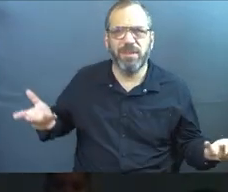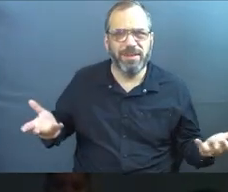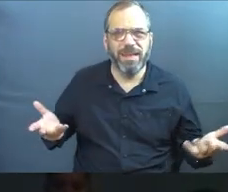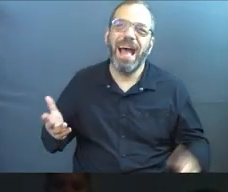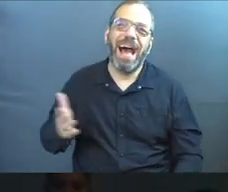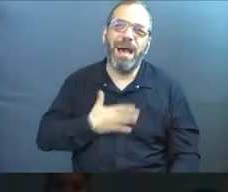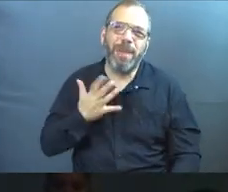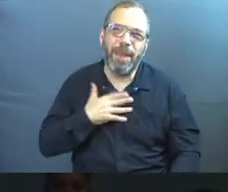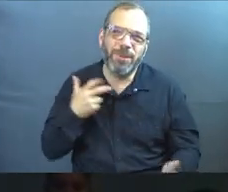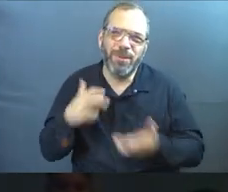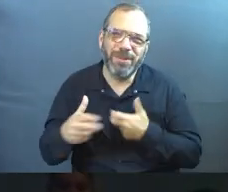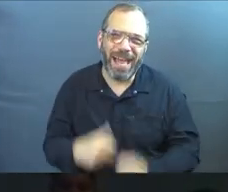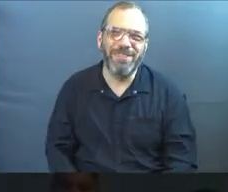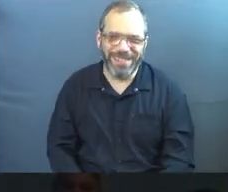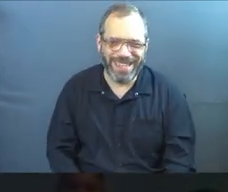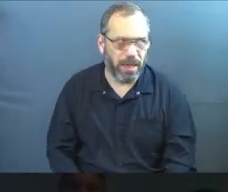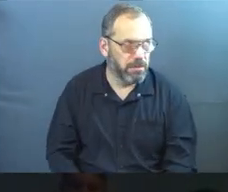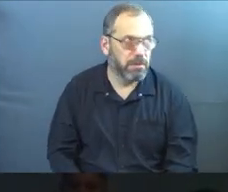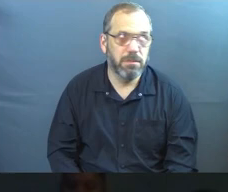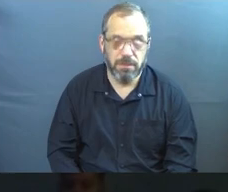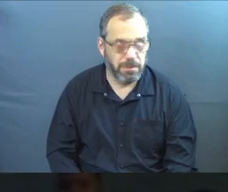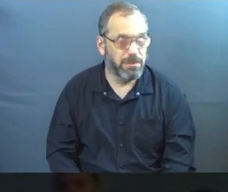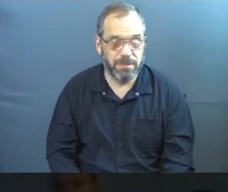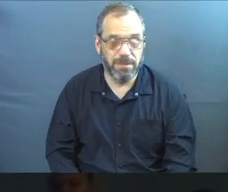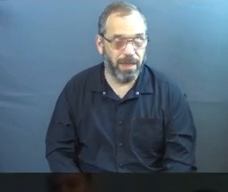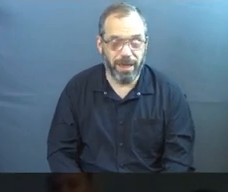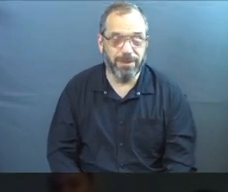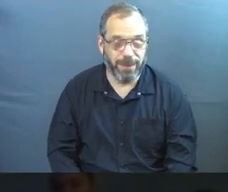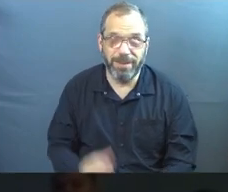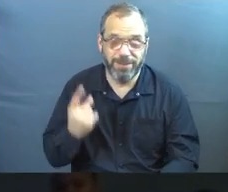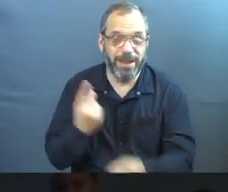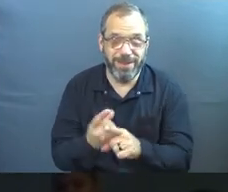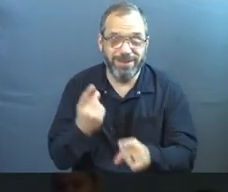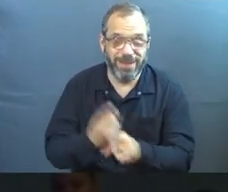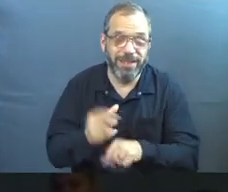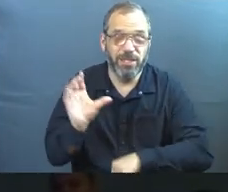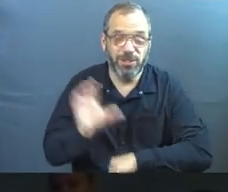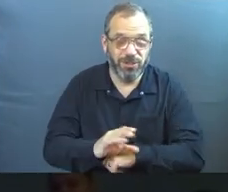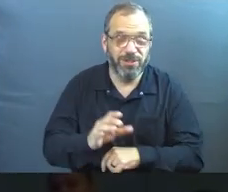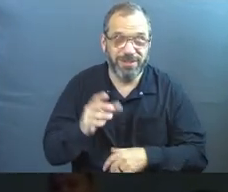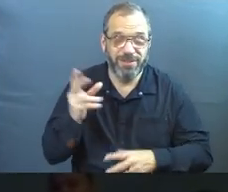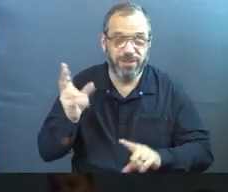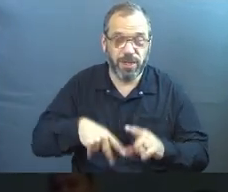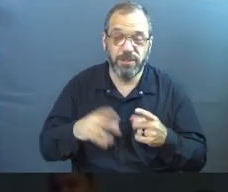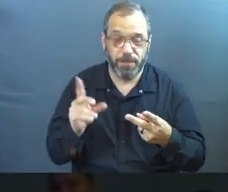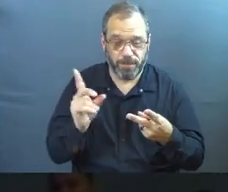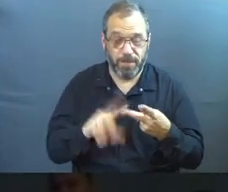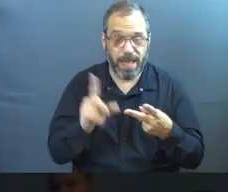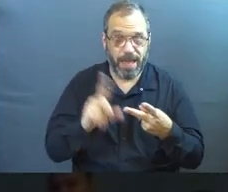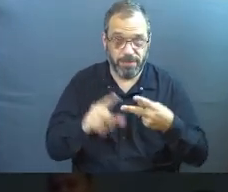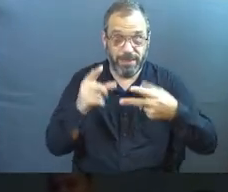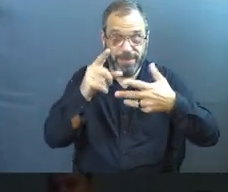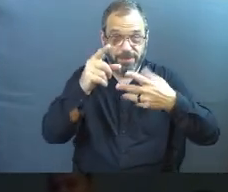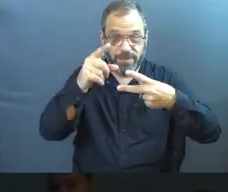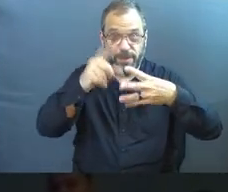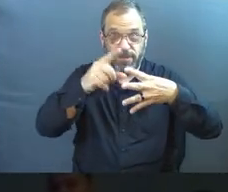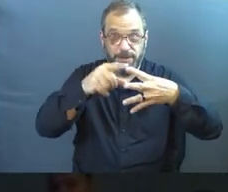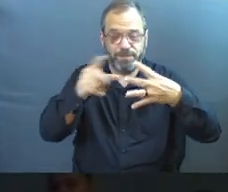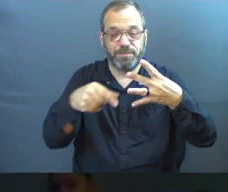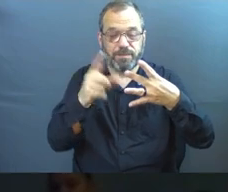I'm glad you laughed at that. That's good. That means you're listening a little. The other lesson I get is that